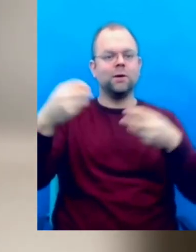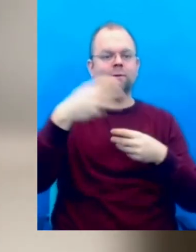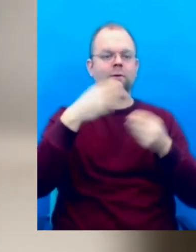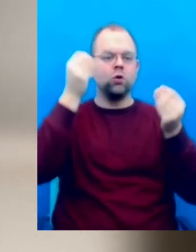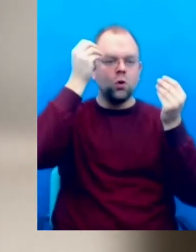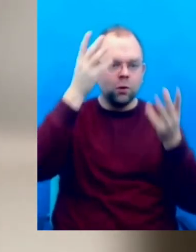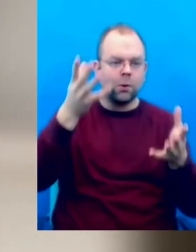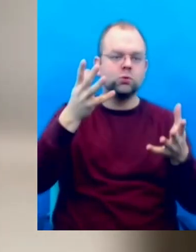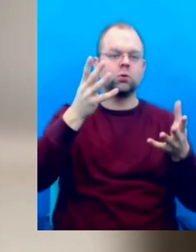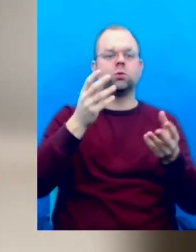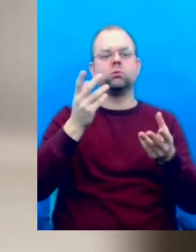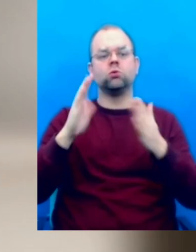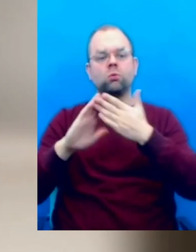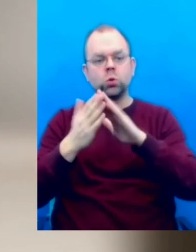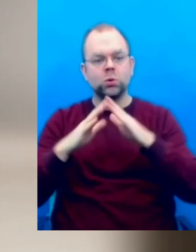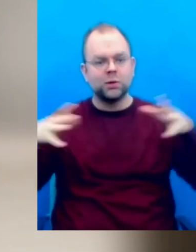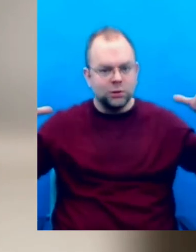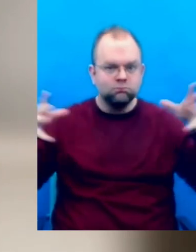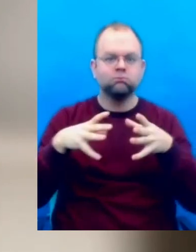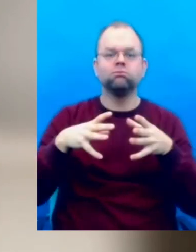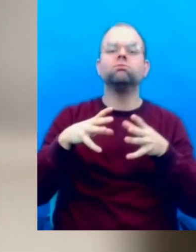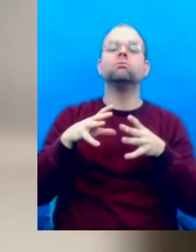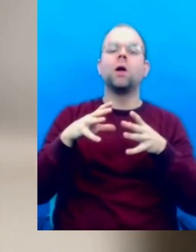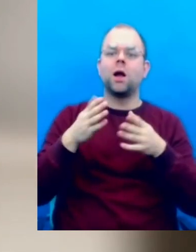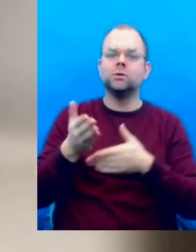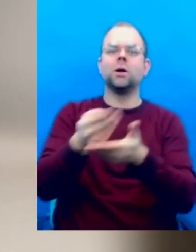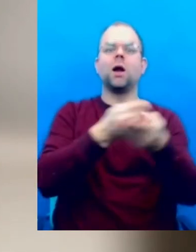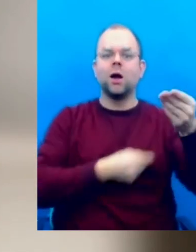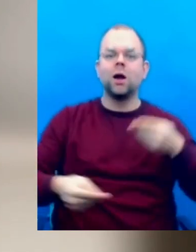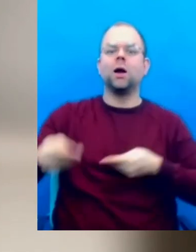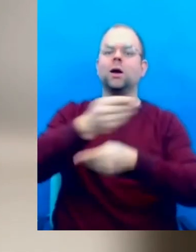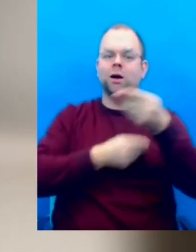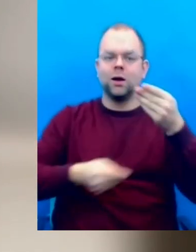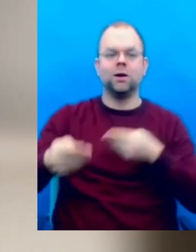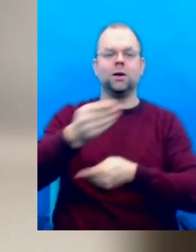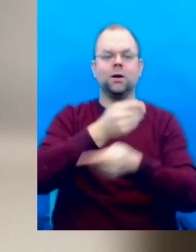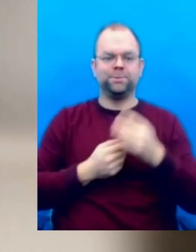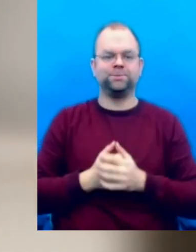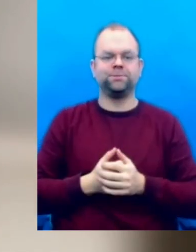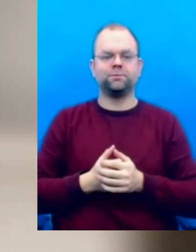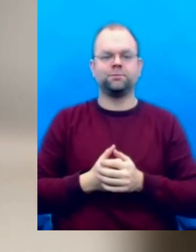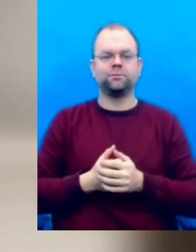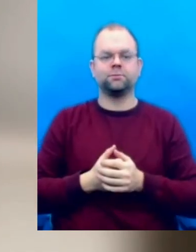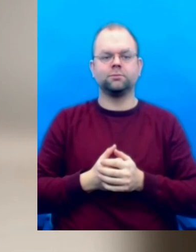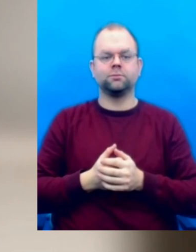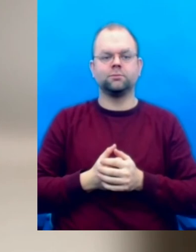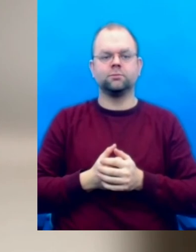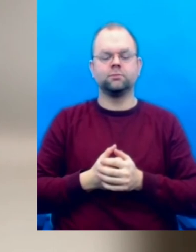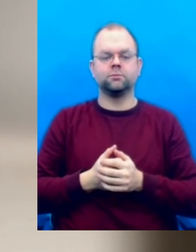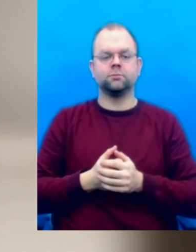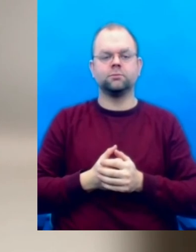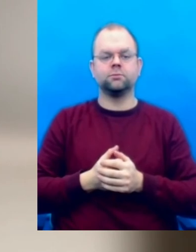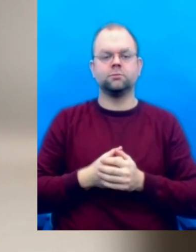horizons and the community really can also trigger and motivate even to engage more and